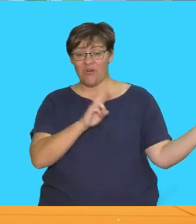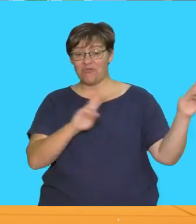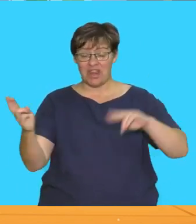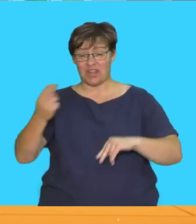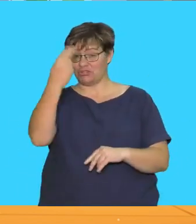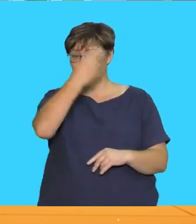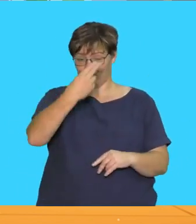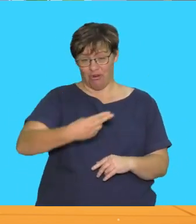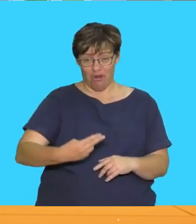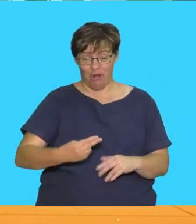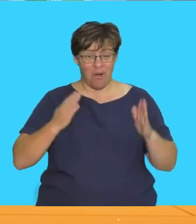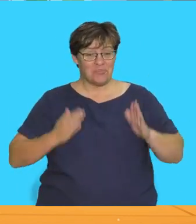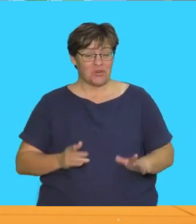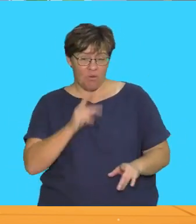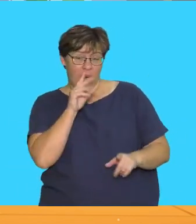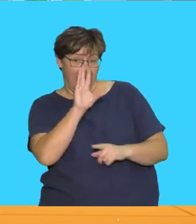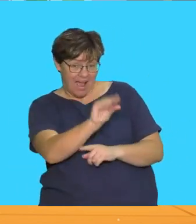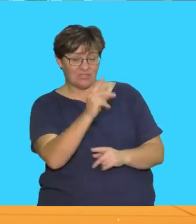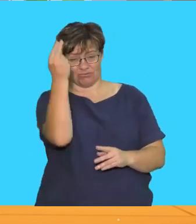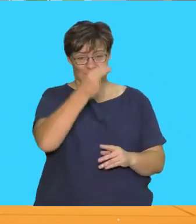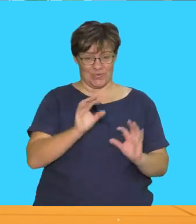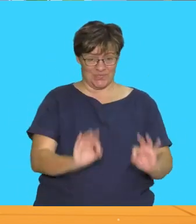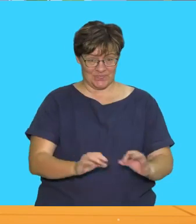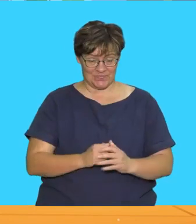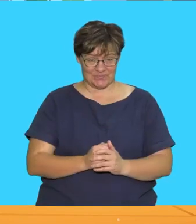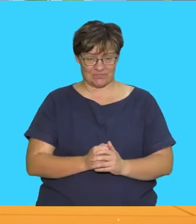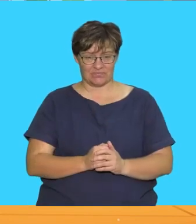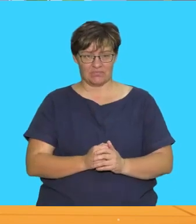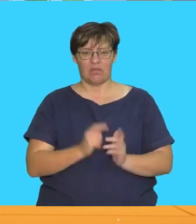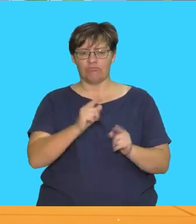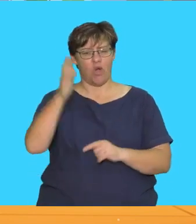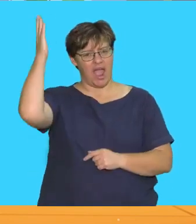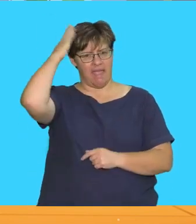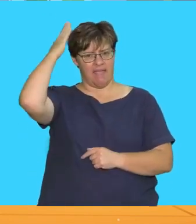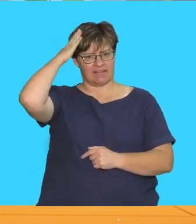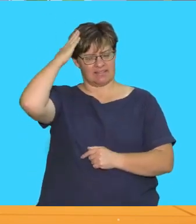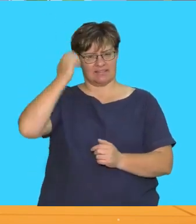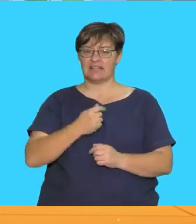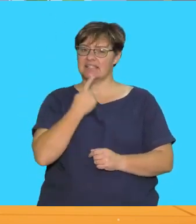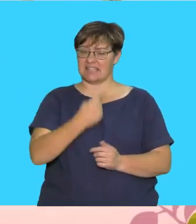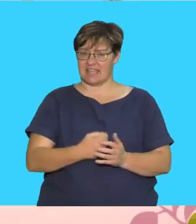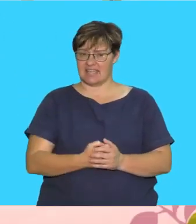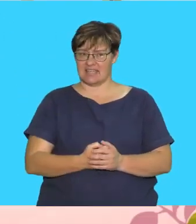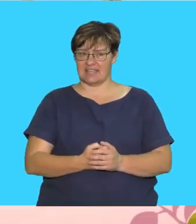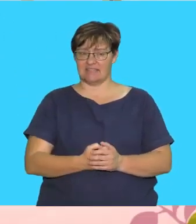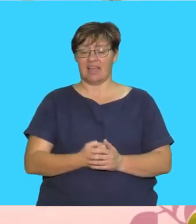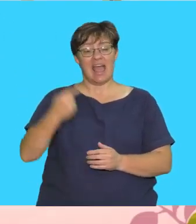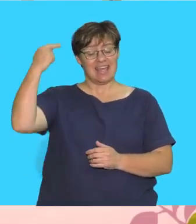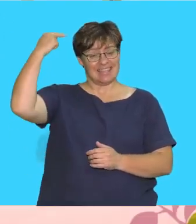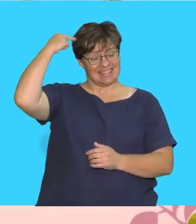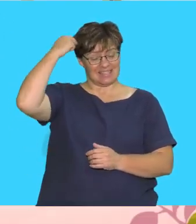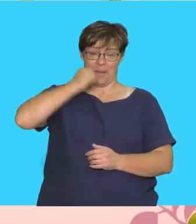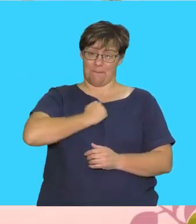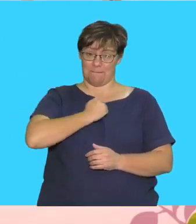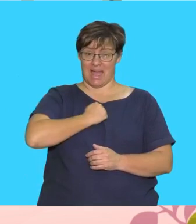draw the parts of the body that you are asked to draw point to your head say this is